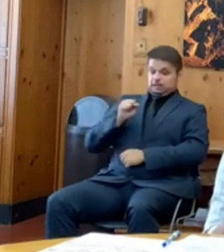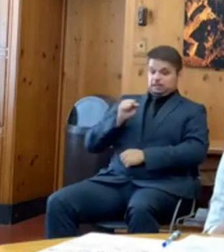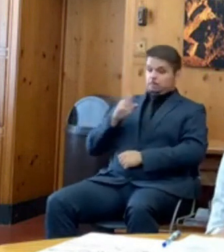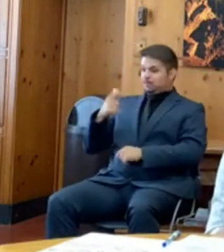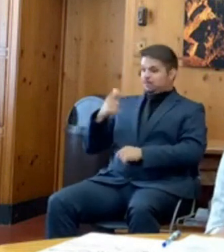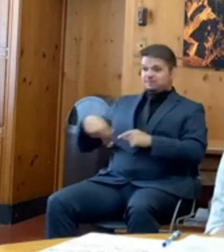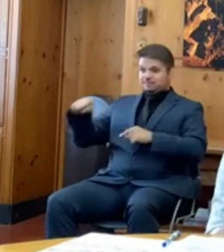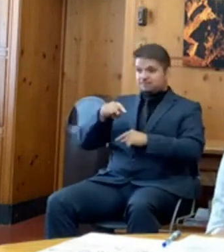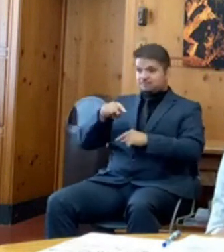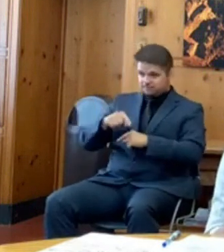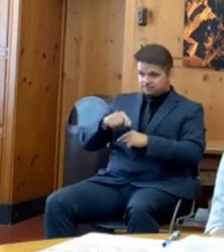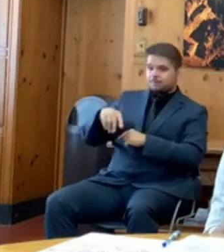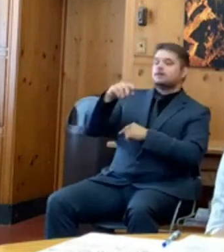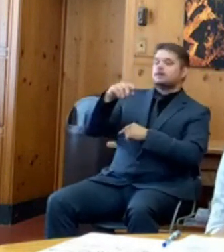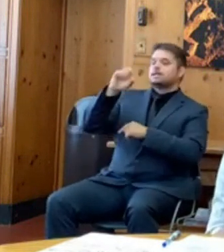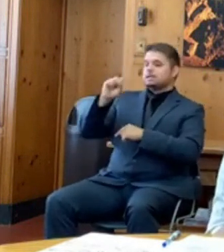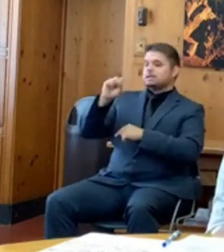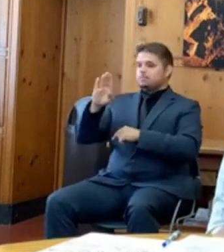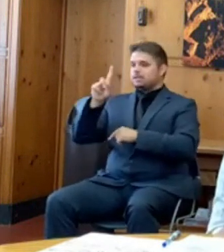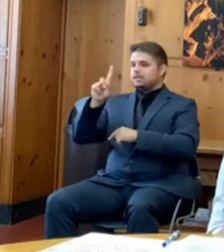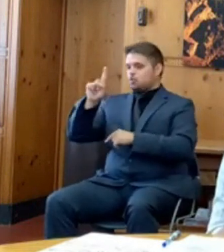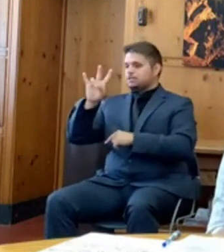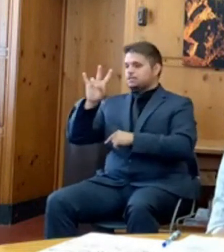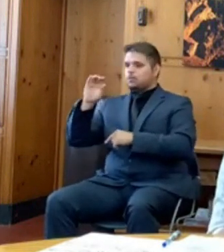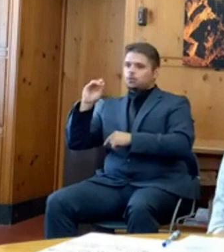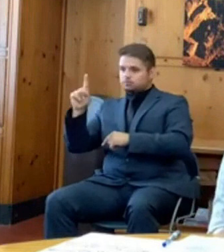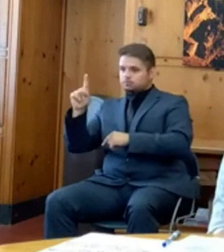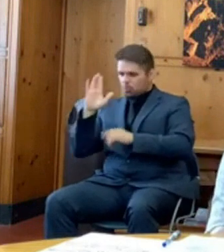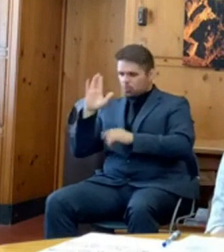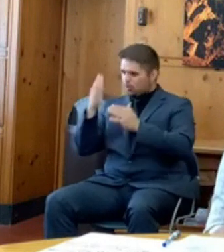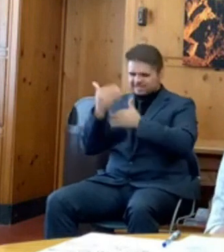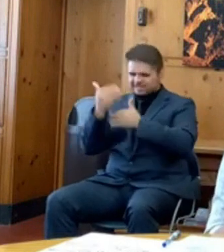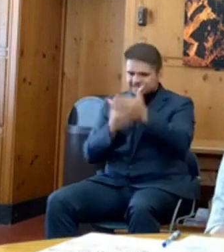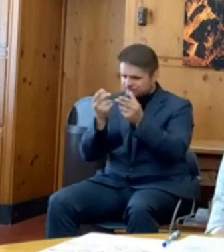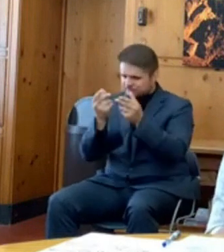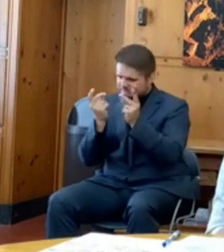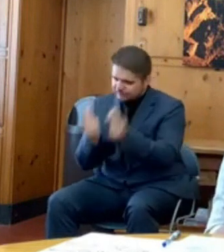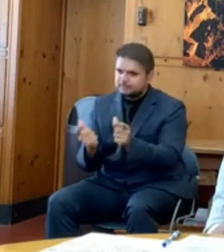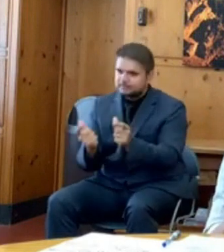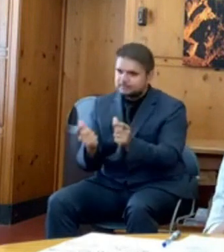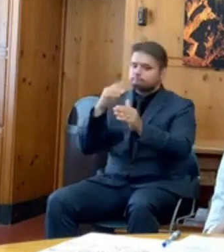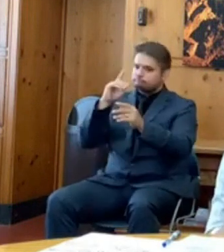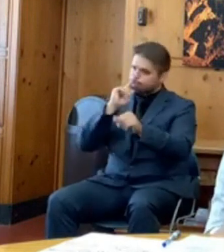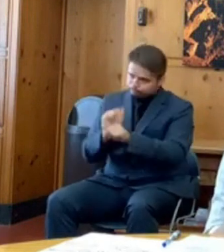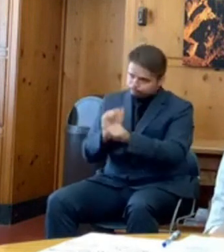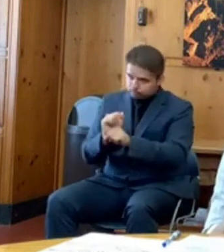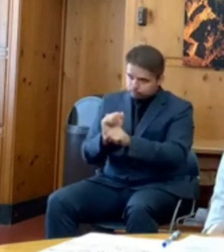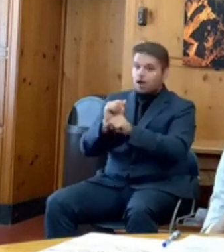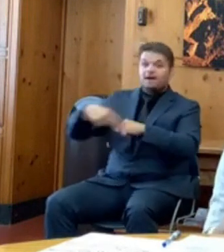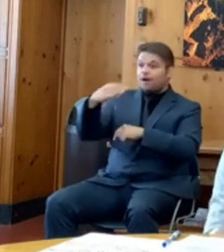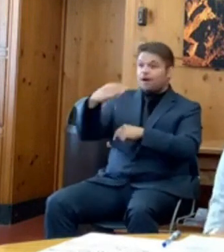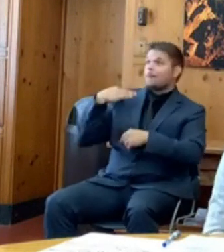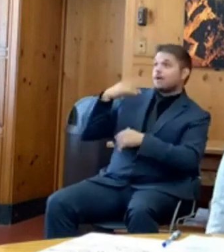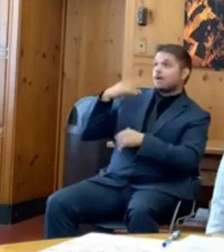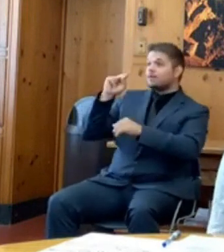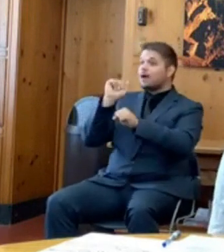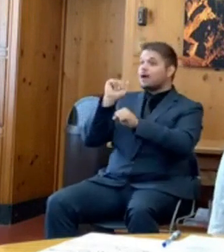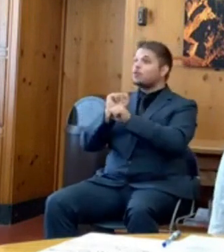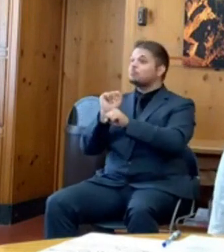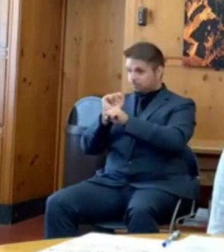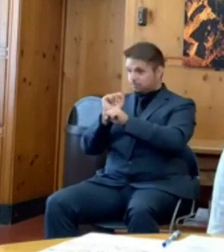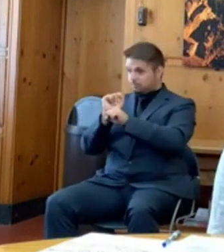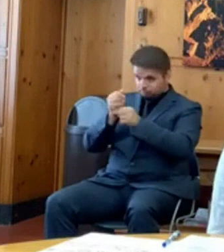made it quicker to process unemployment benefit applications from employees of both public and private